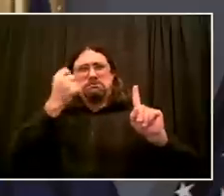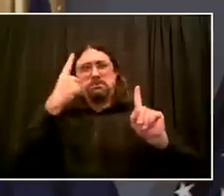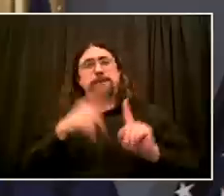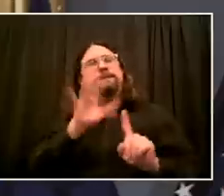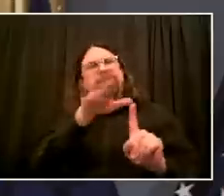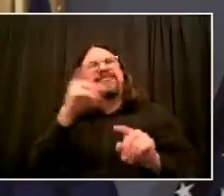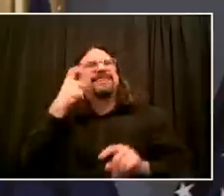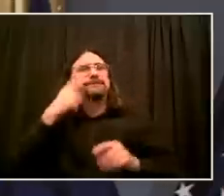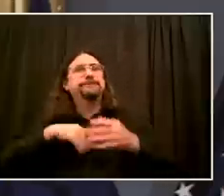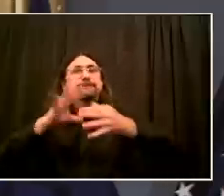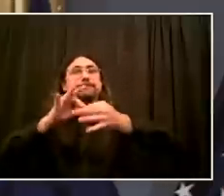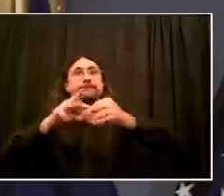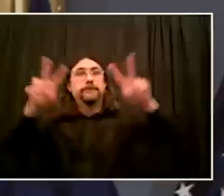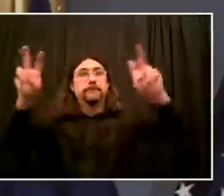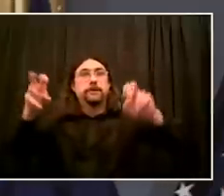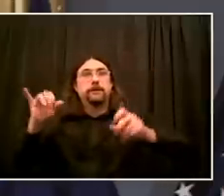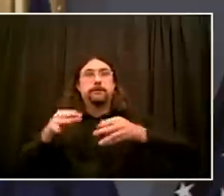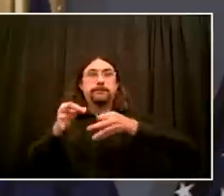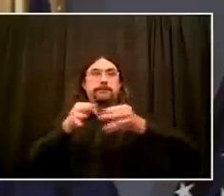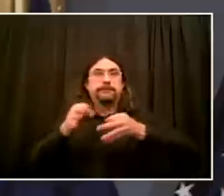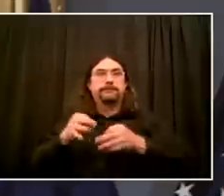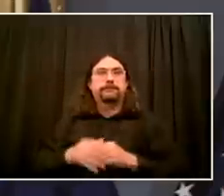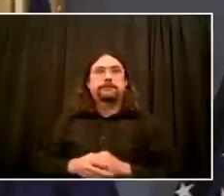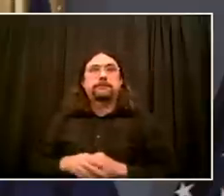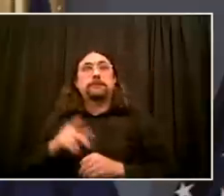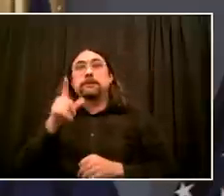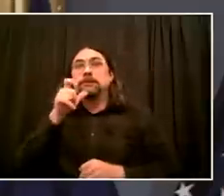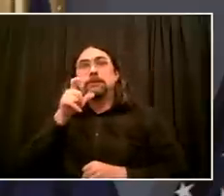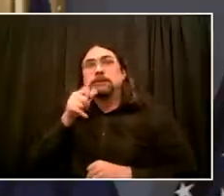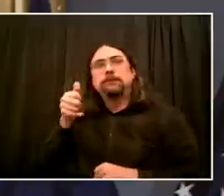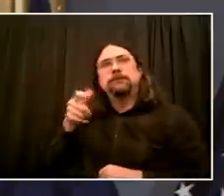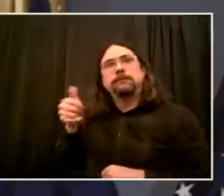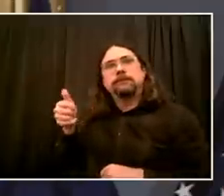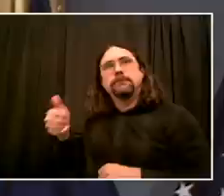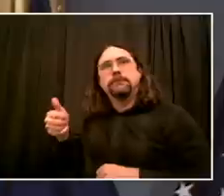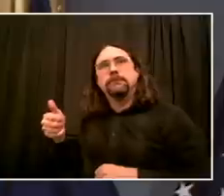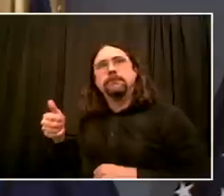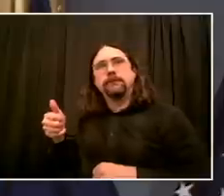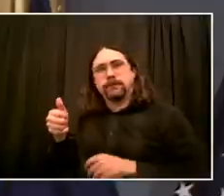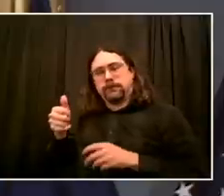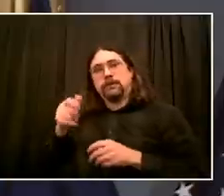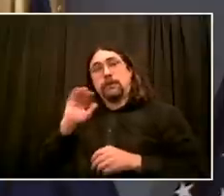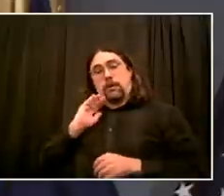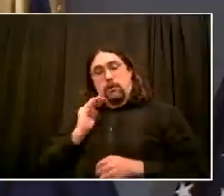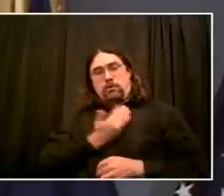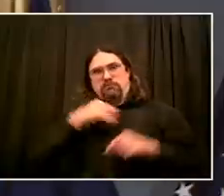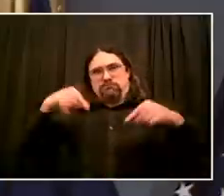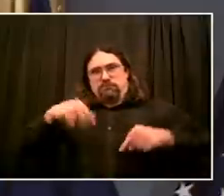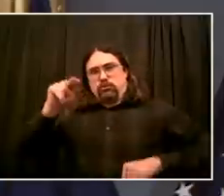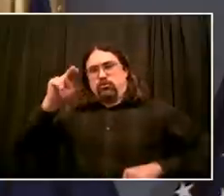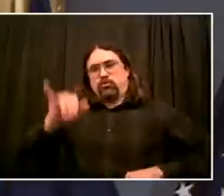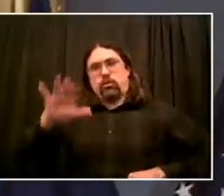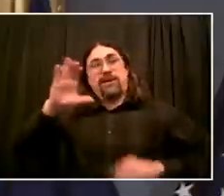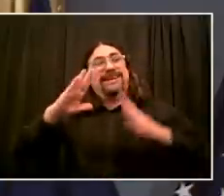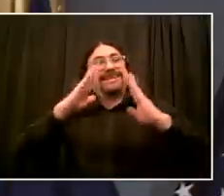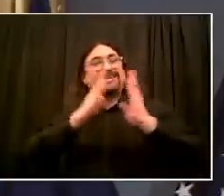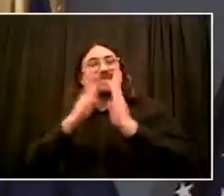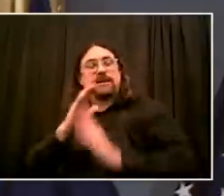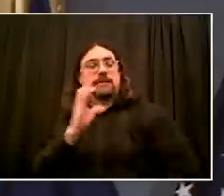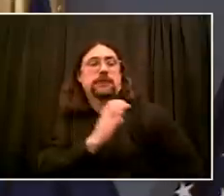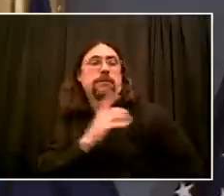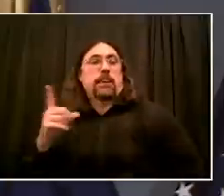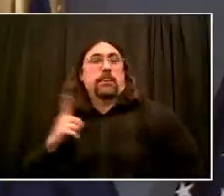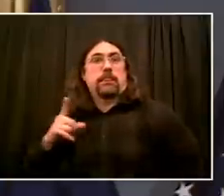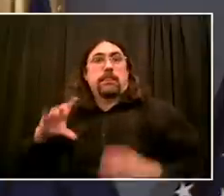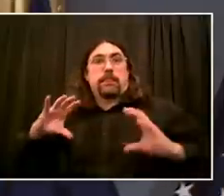movement, these are the folks who are working every day for fundamental change, but they know it must be peaceful. And those